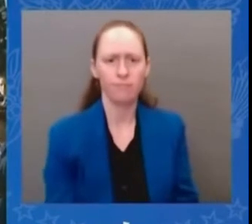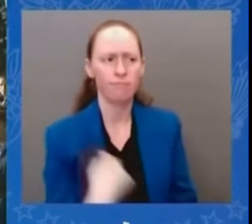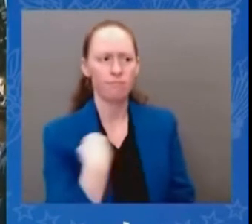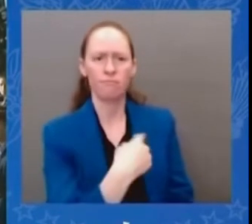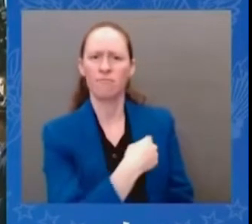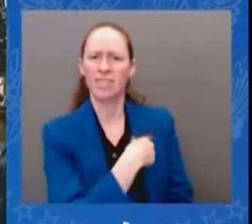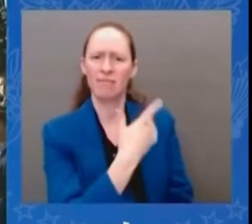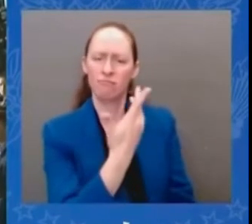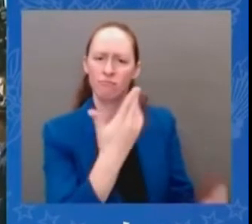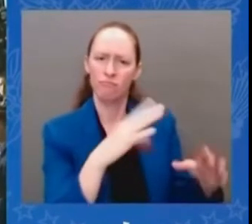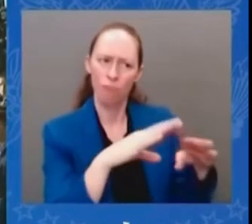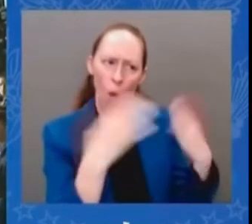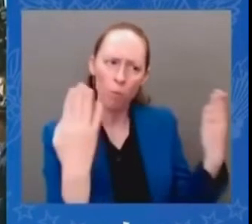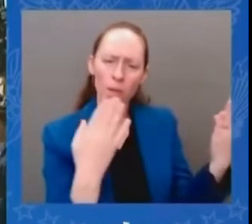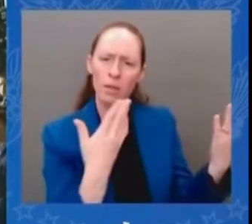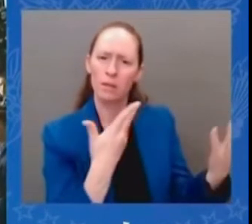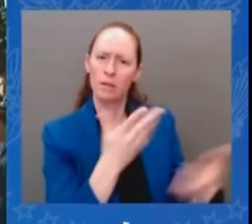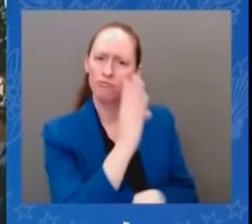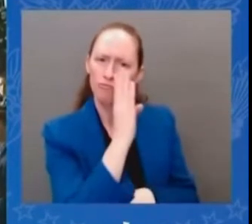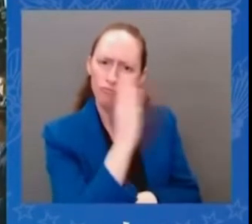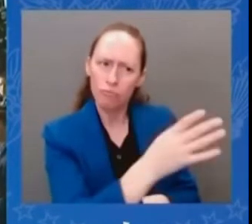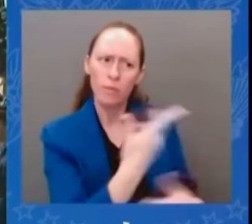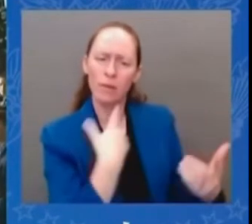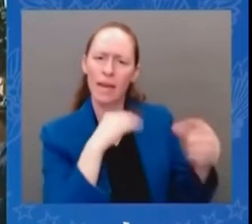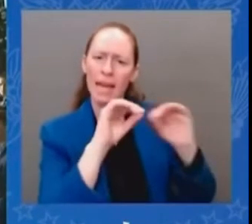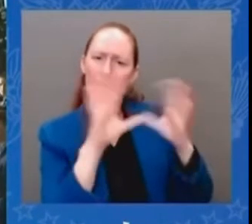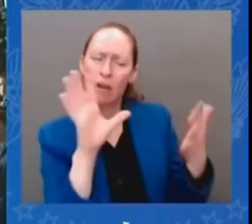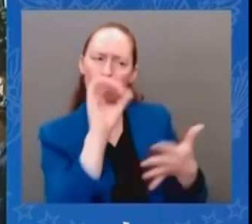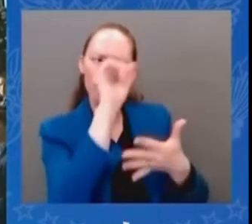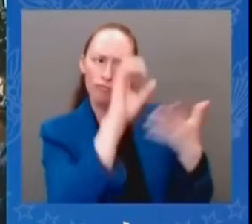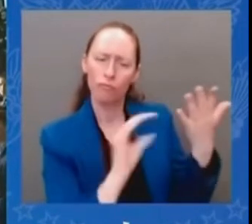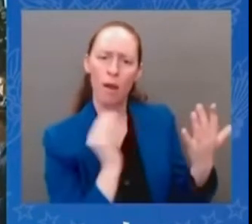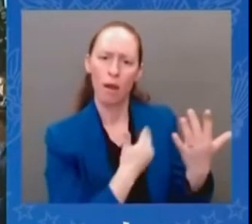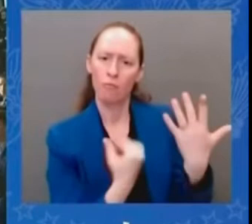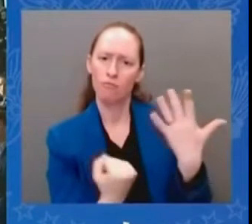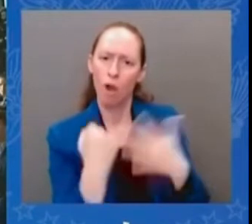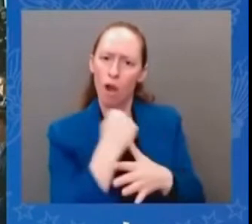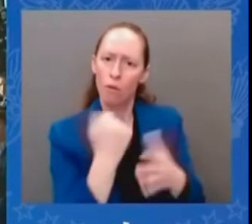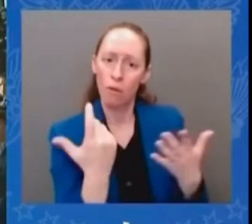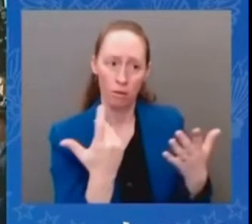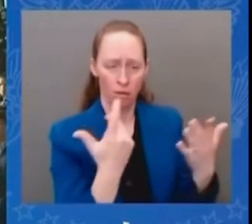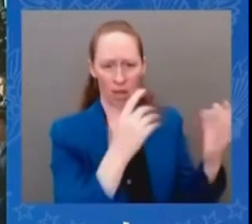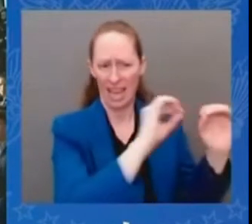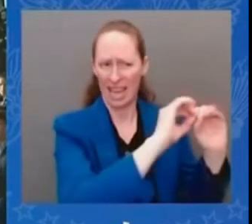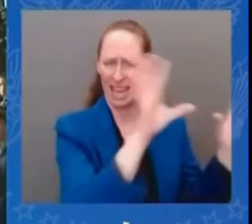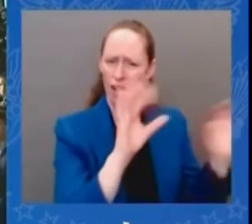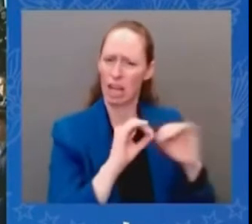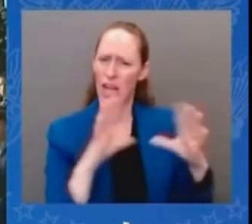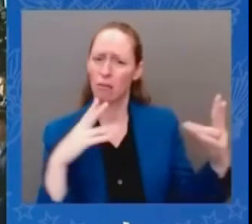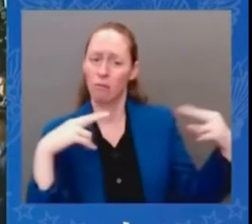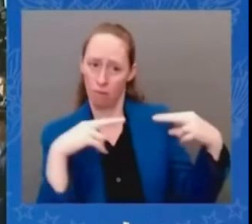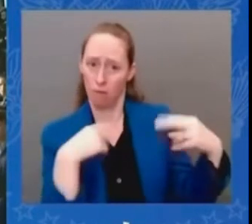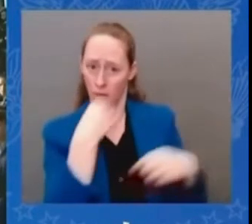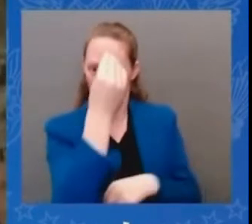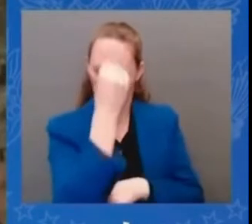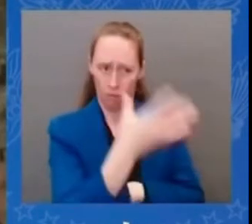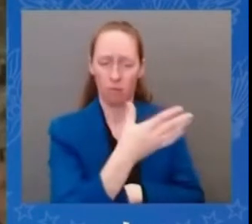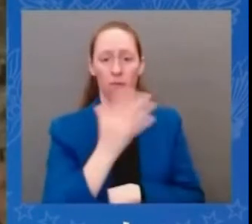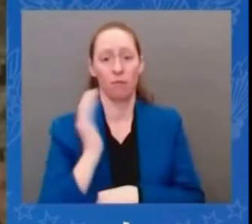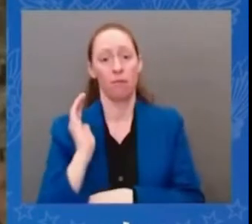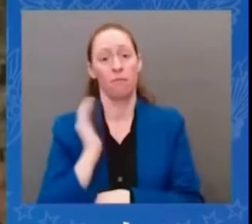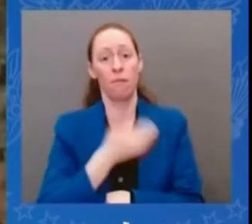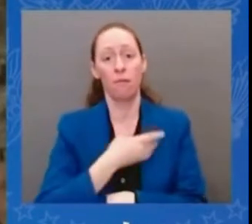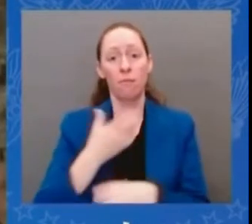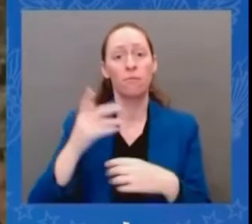defend american interests and values promote universal human rights and stand up for the international order and work in lockstep with our